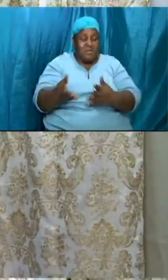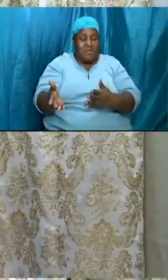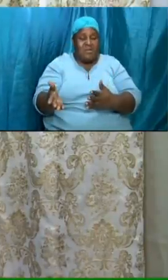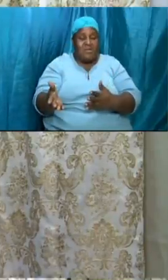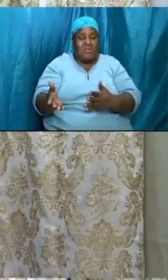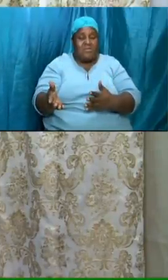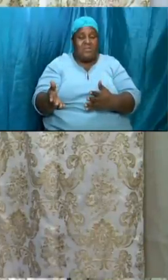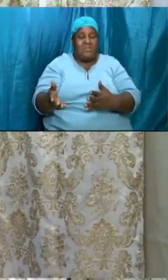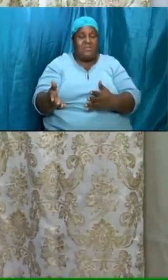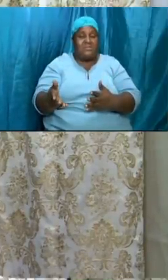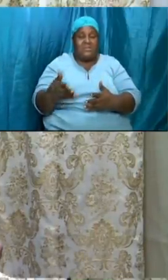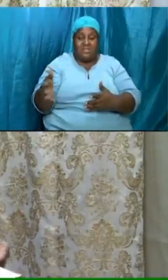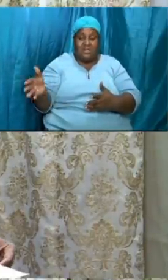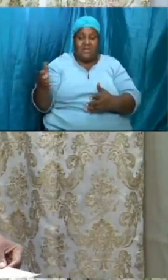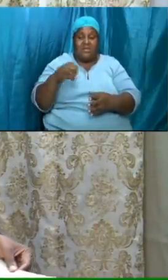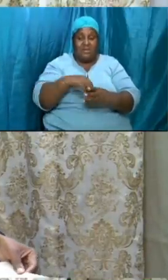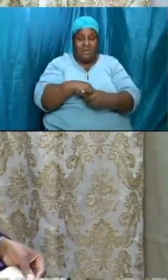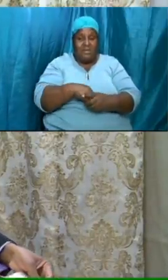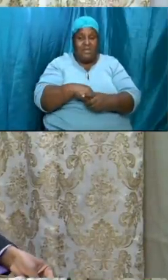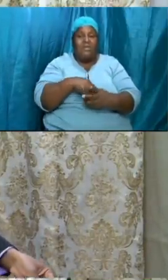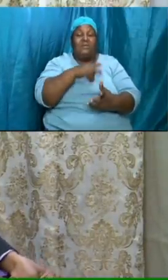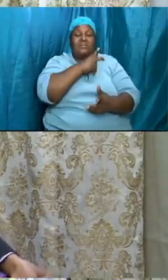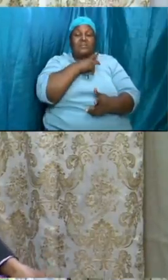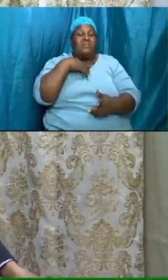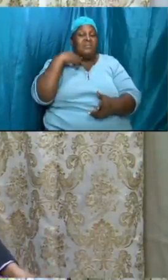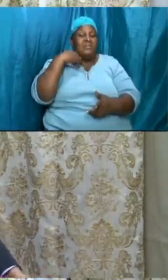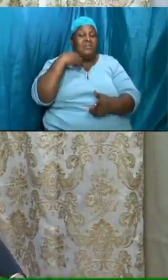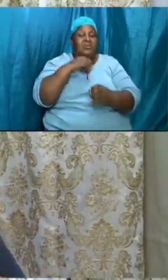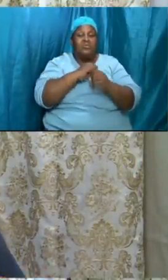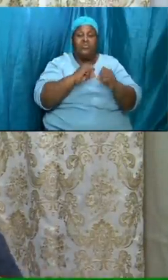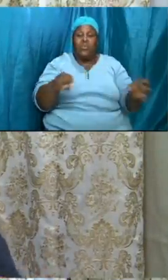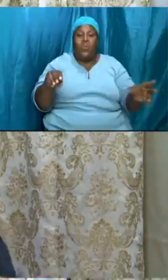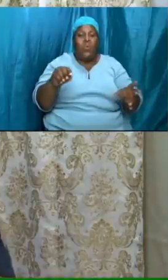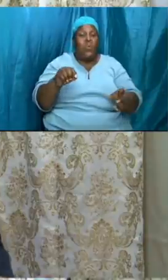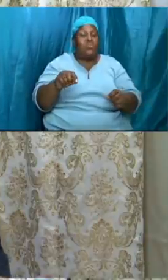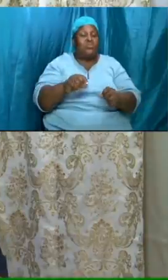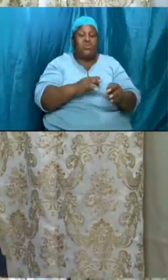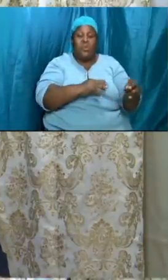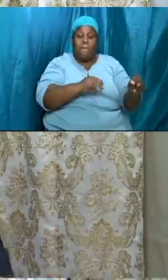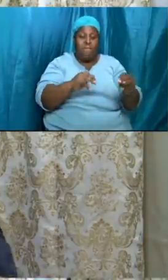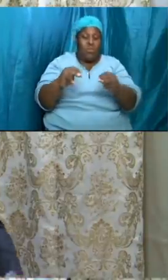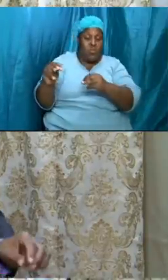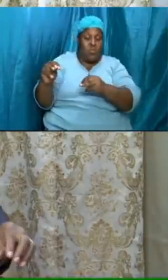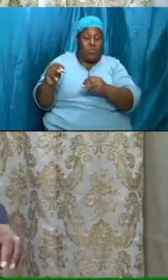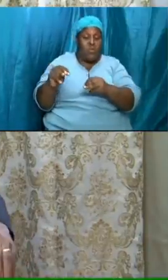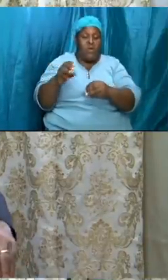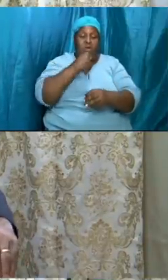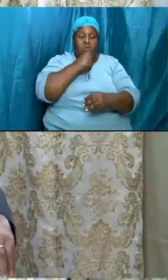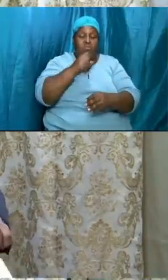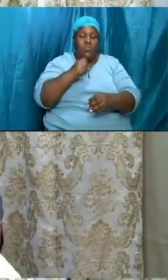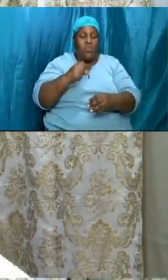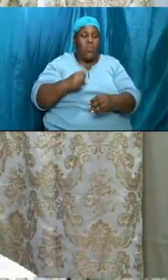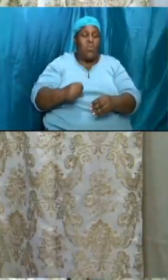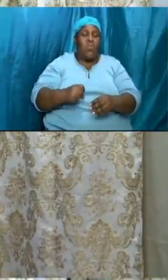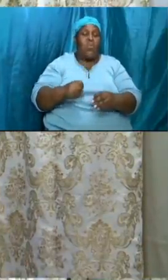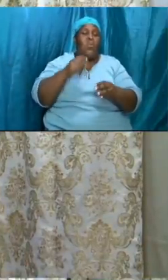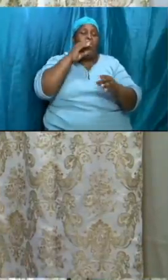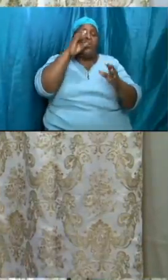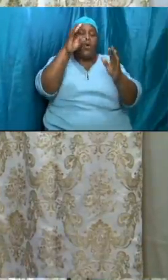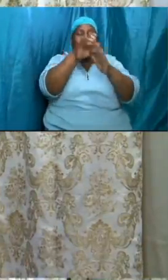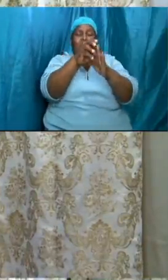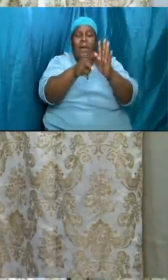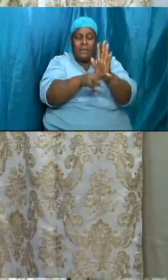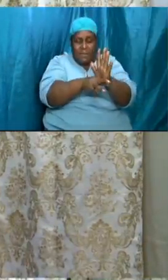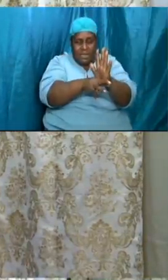in it that we must not remove the old land mark i believe it is